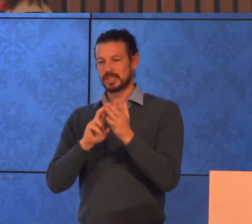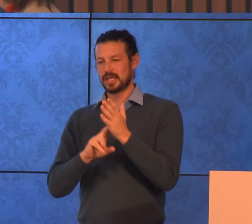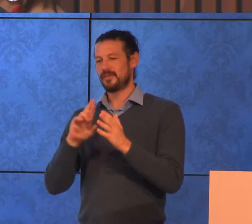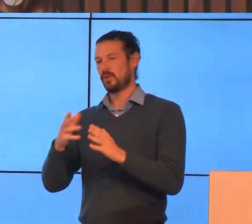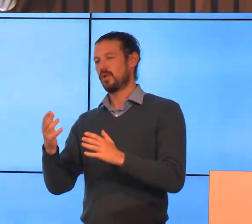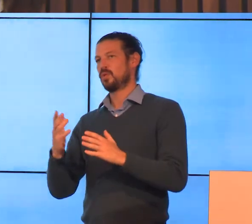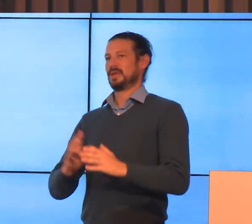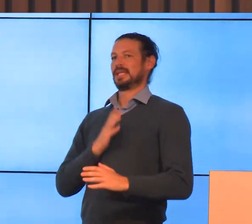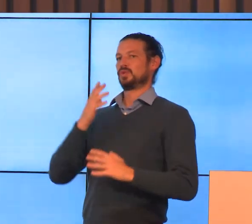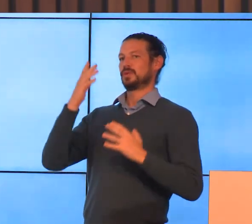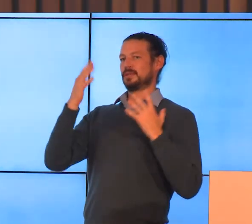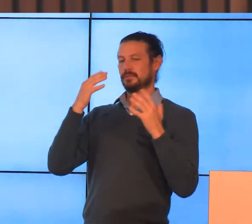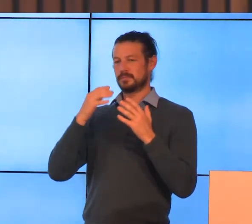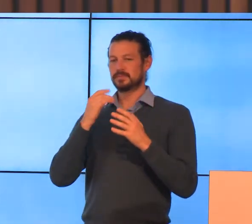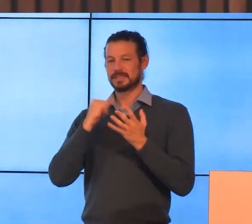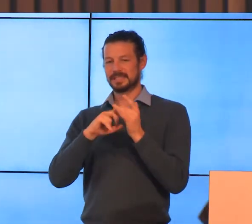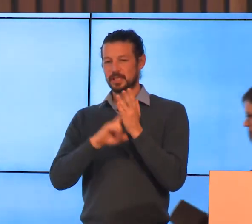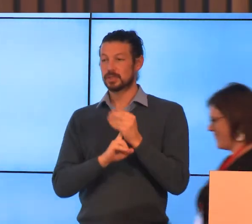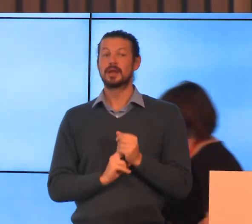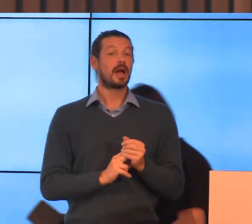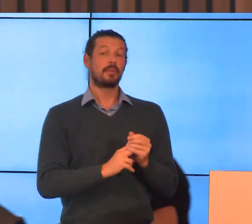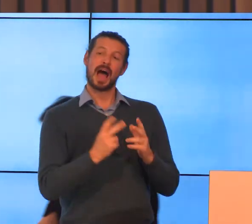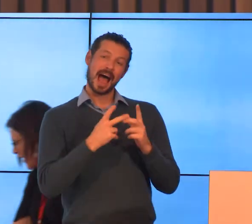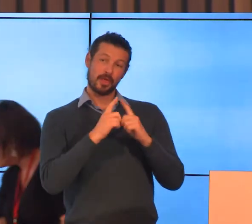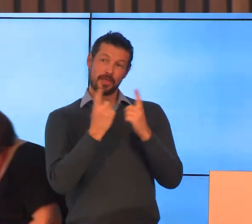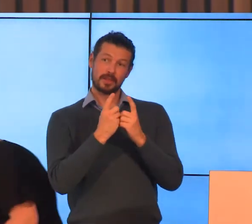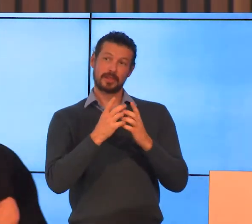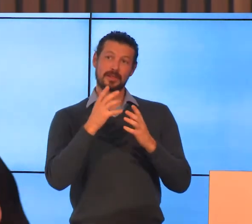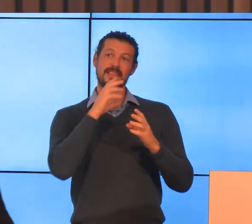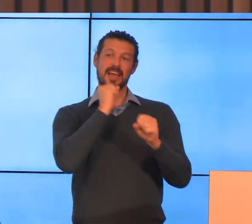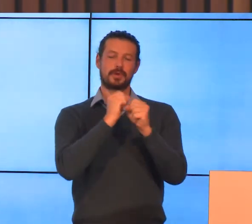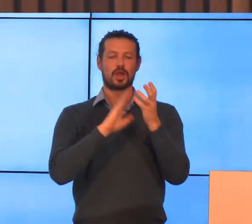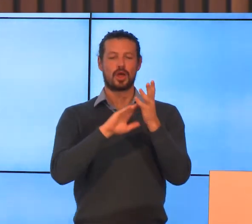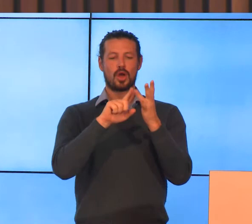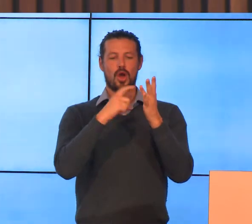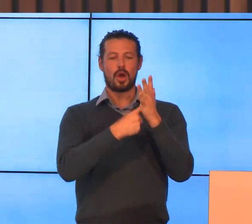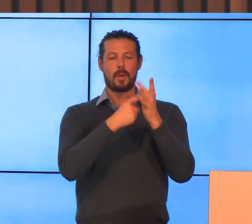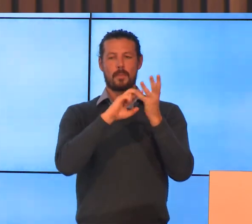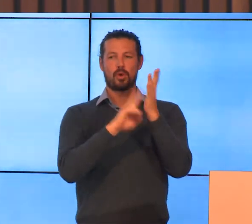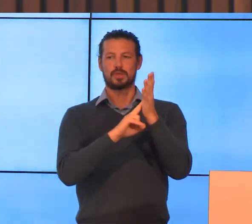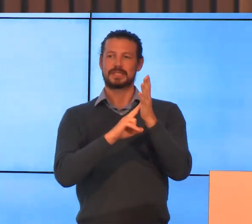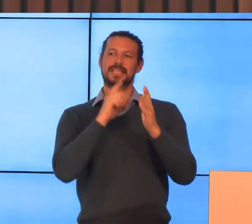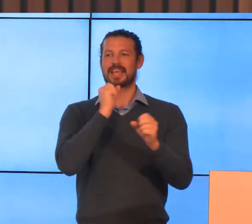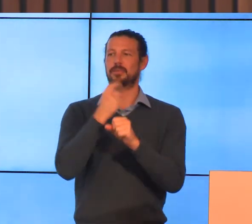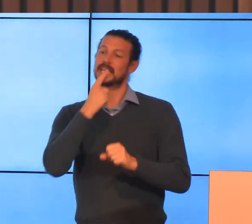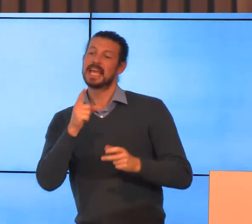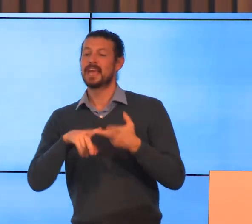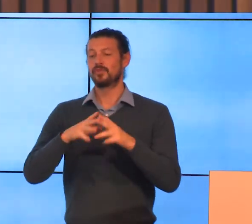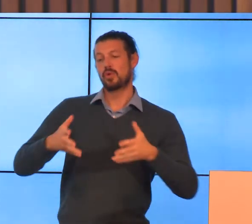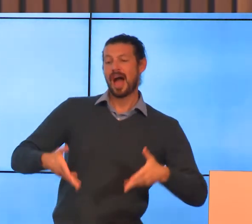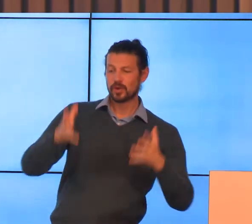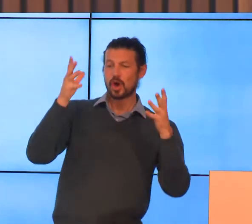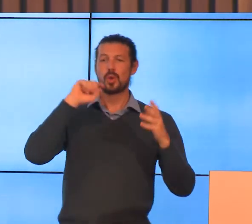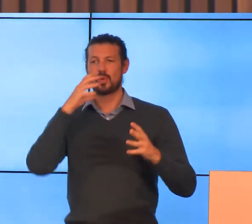things I reflect on though is one of the other mantras of the current Morrison government is if you have a go you get a go and I think